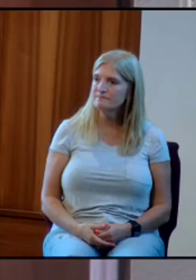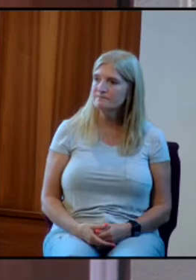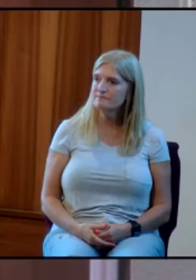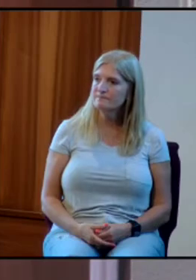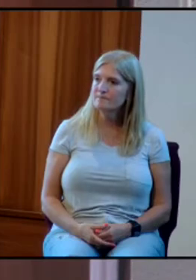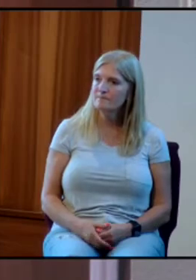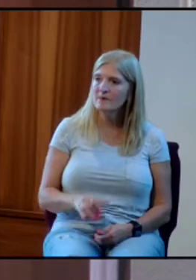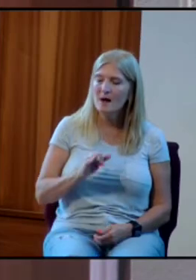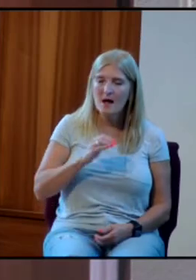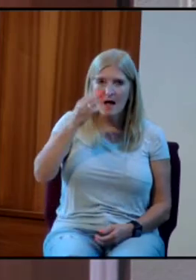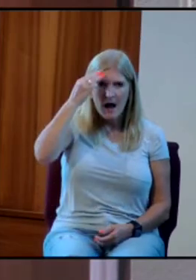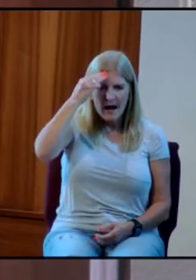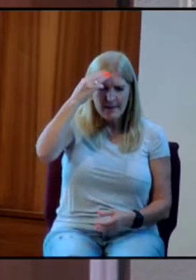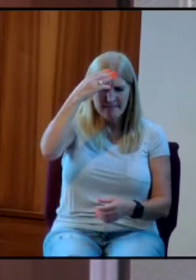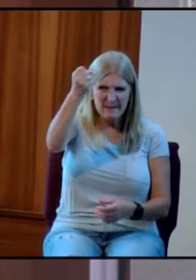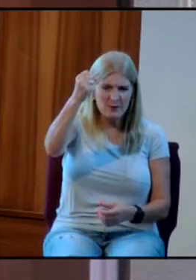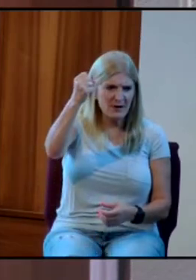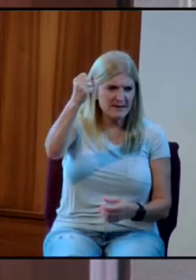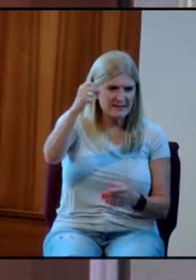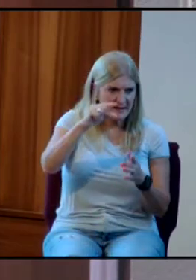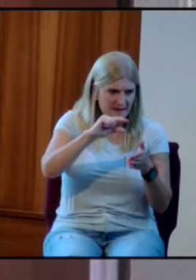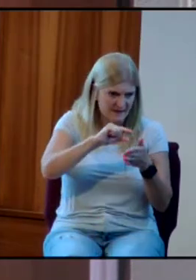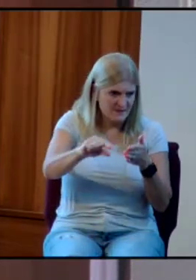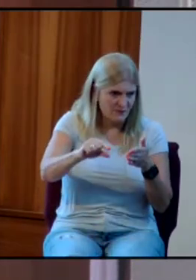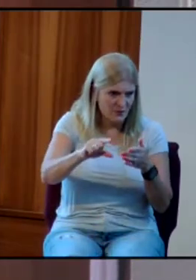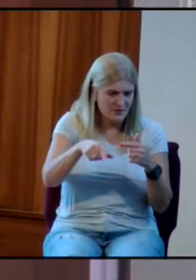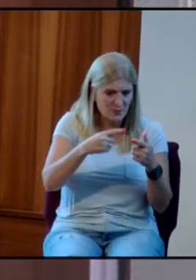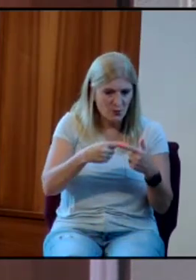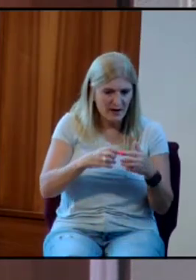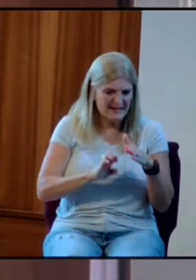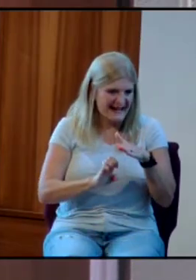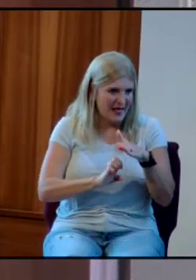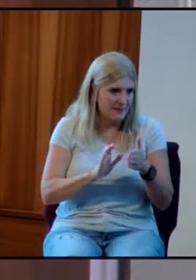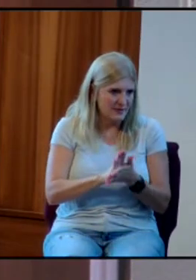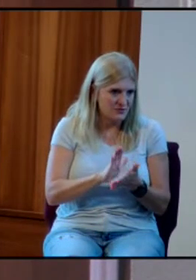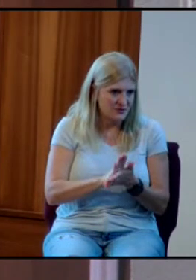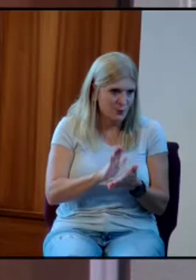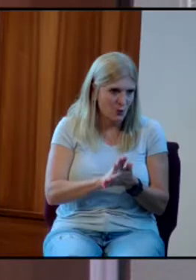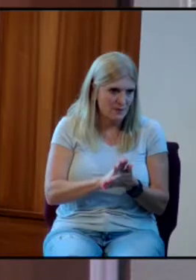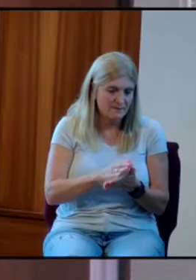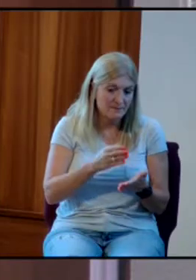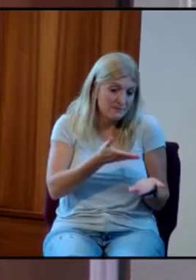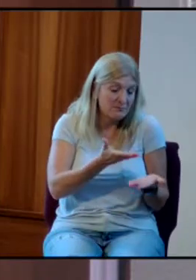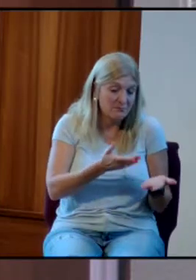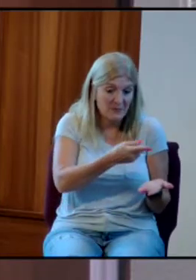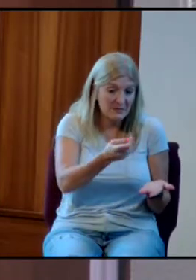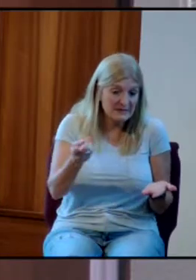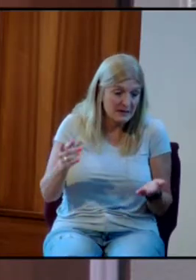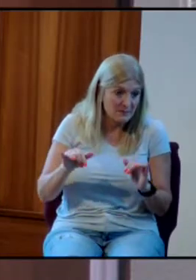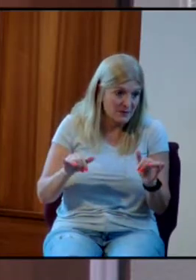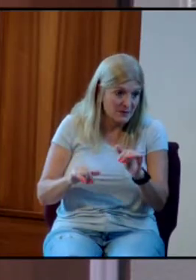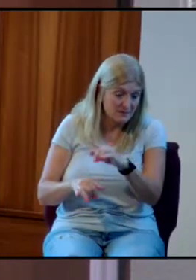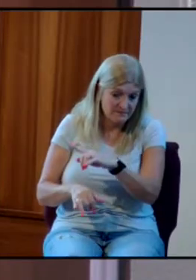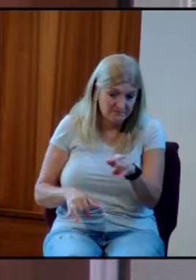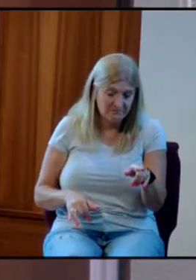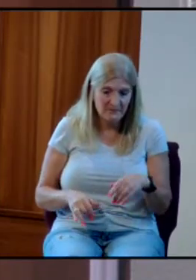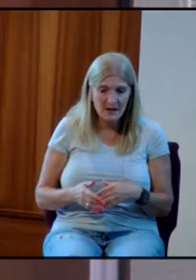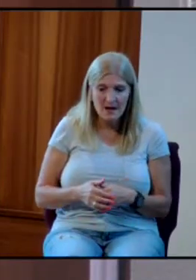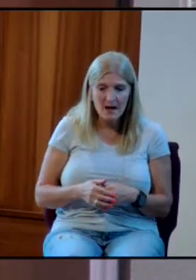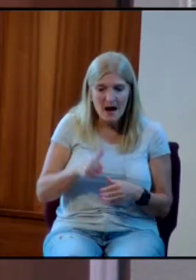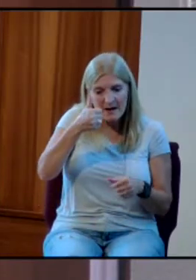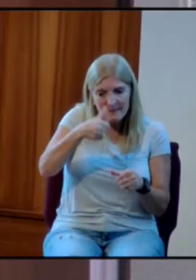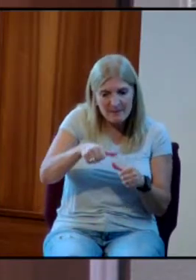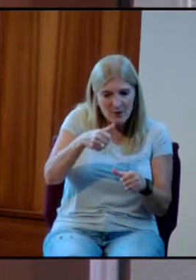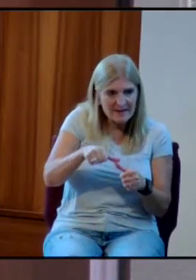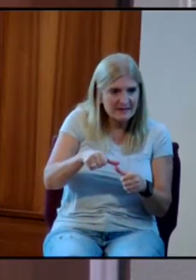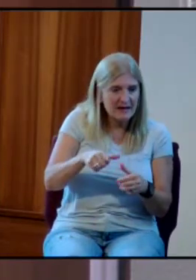I memorized this verse when I was in elementary school. Some of you did also. I memorized it in the King James